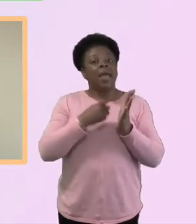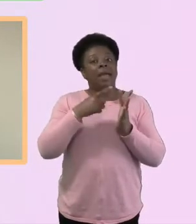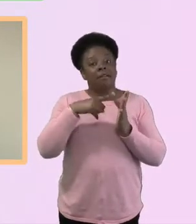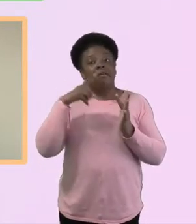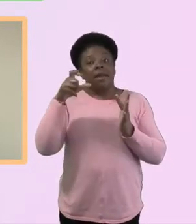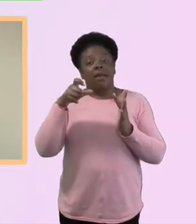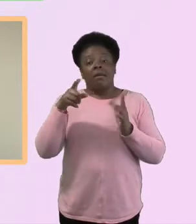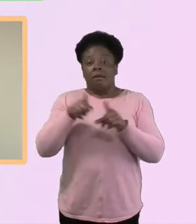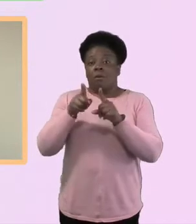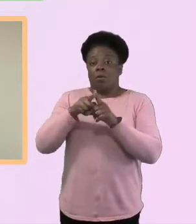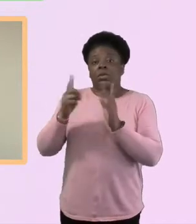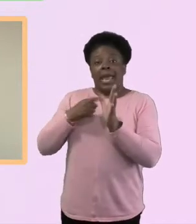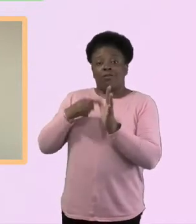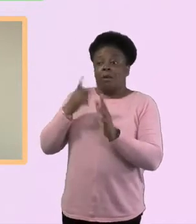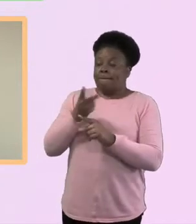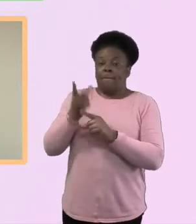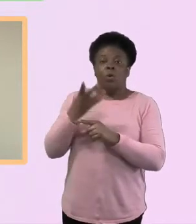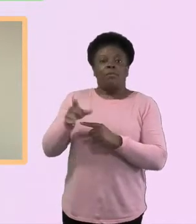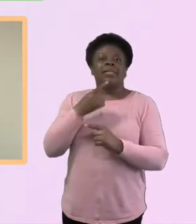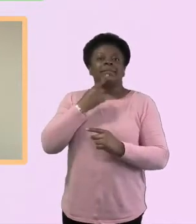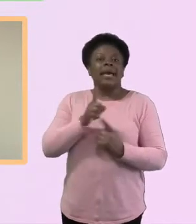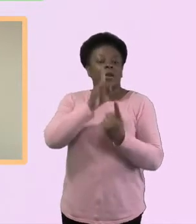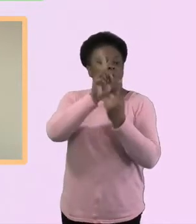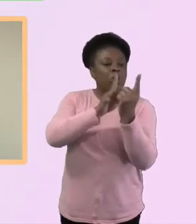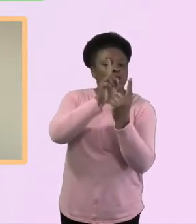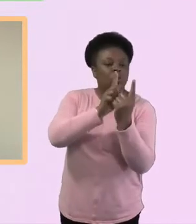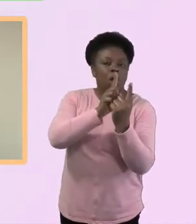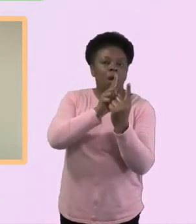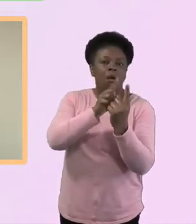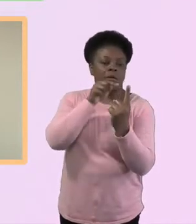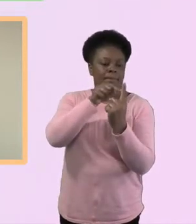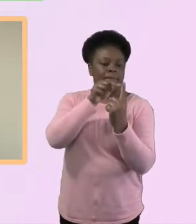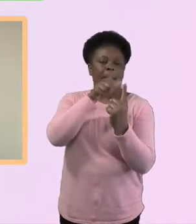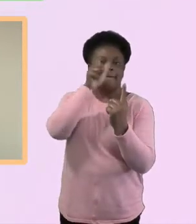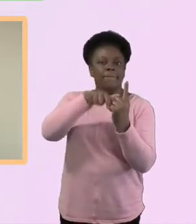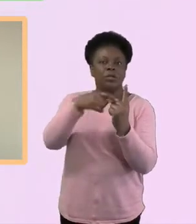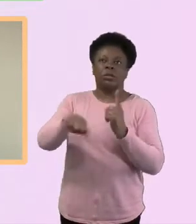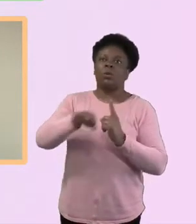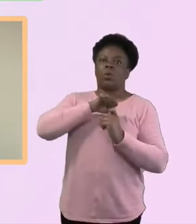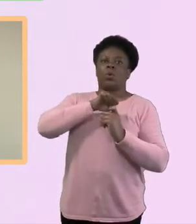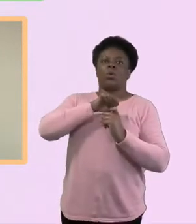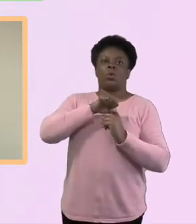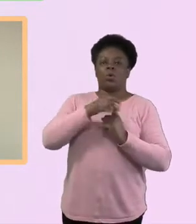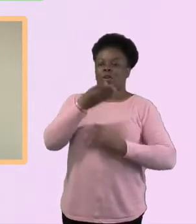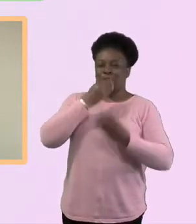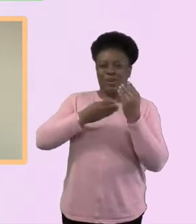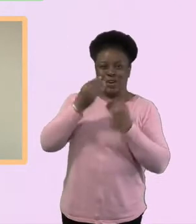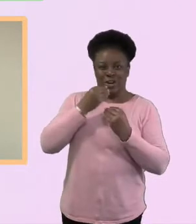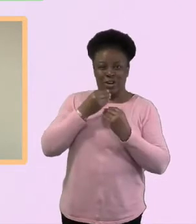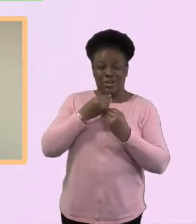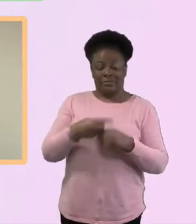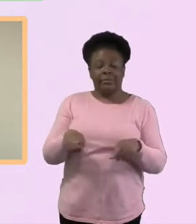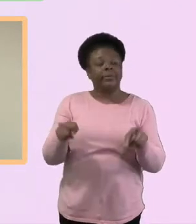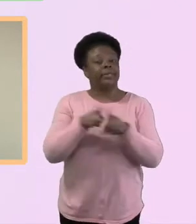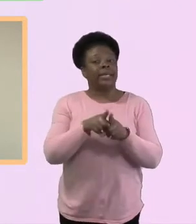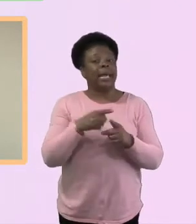Yeah. I just found that again, just very encouraging and can very much relate with that and how he's also been learning patience. I think a lot of us have maybe